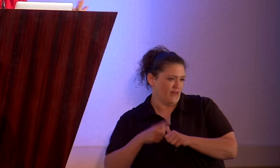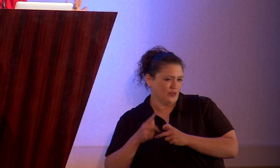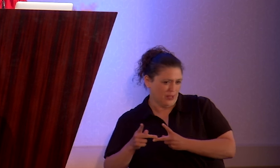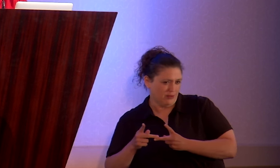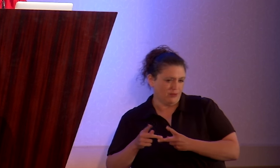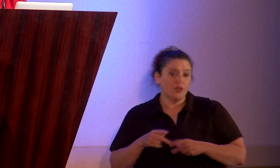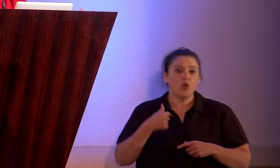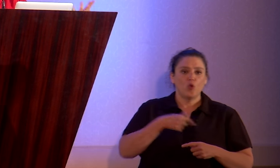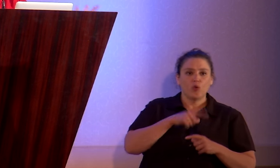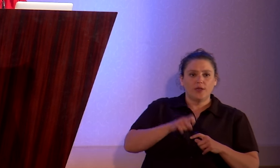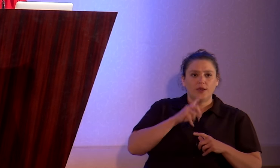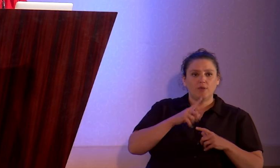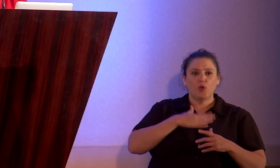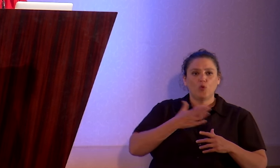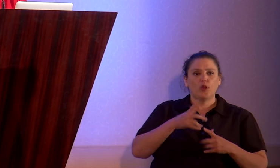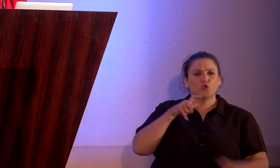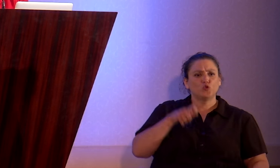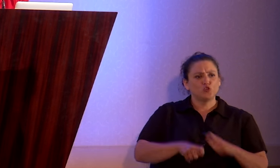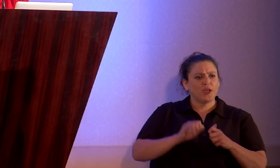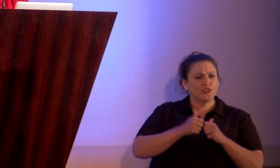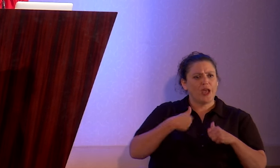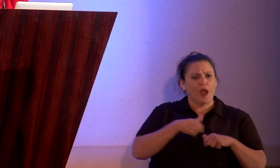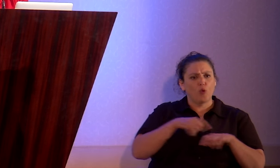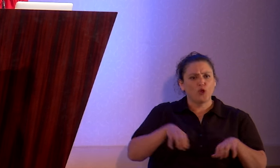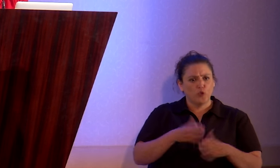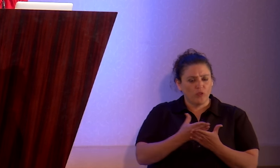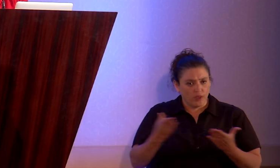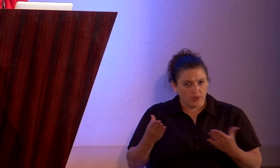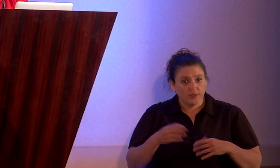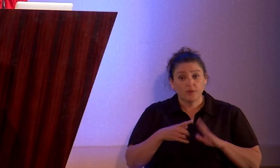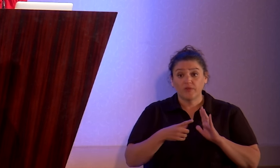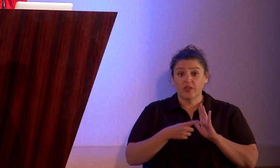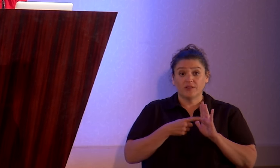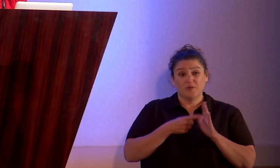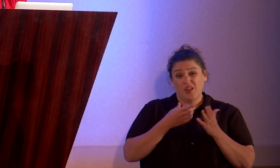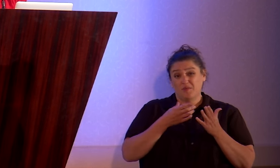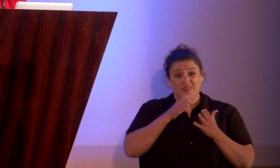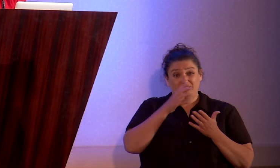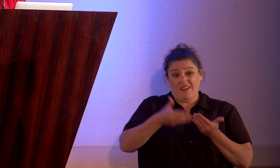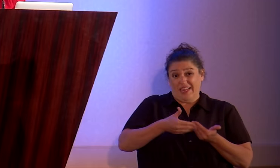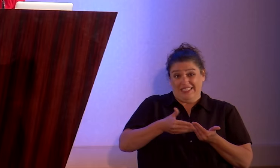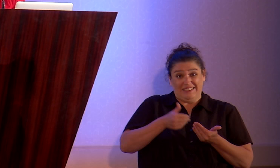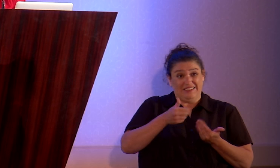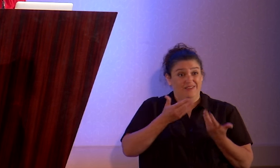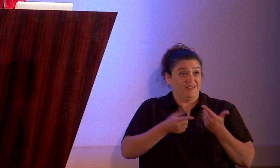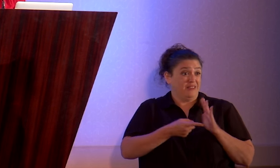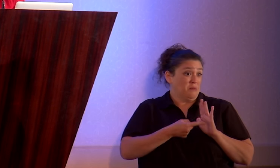to be willing to change how we do things, sometimes in ways that are inconvenient or uncomfortable.